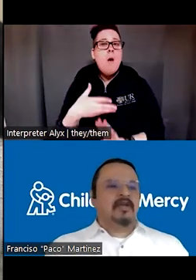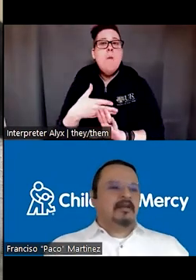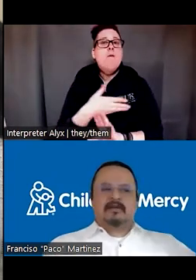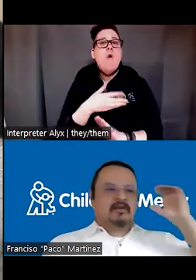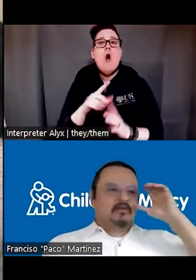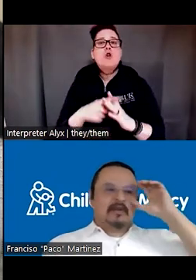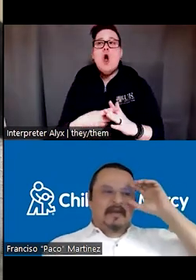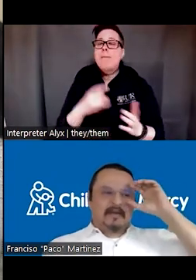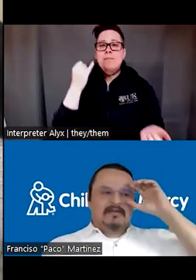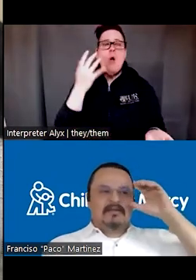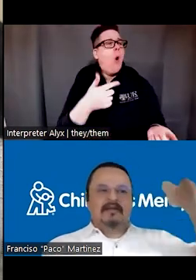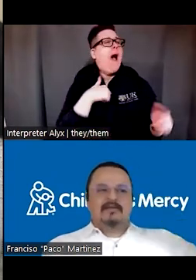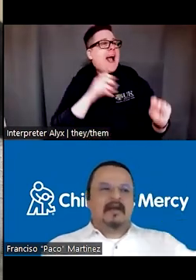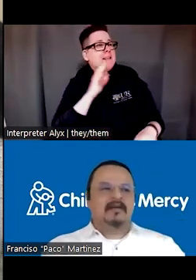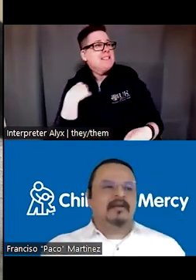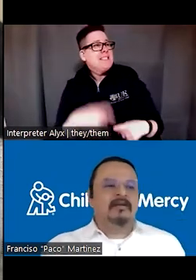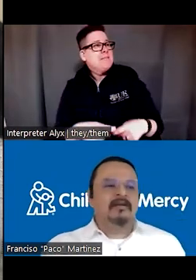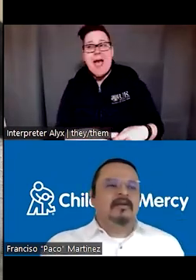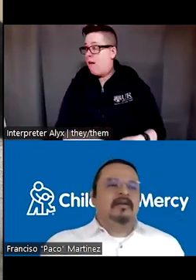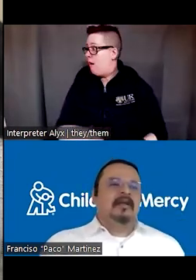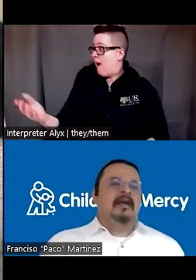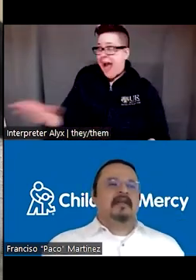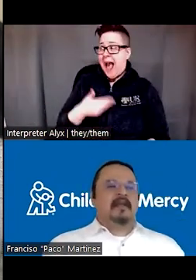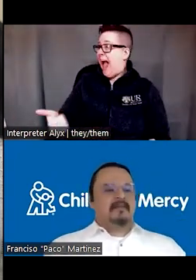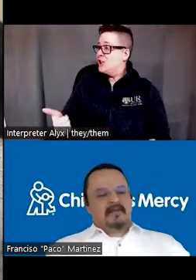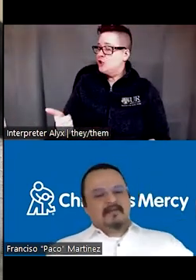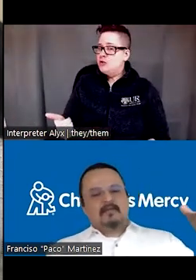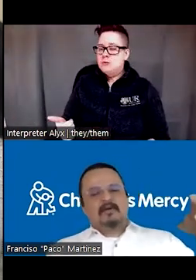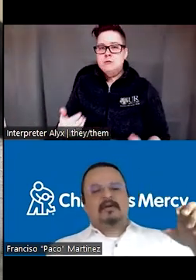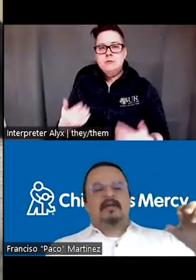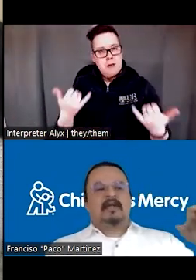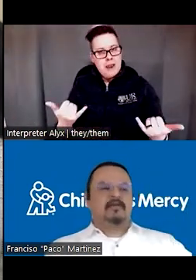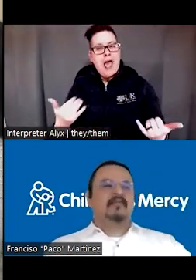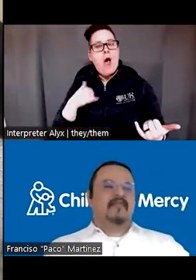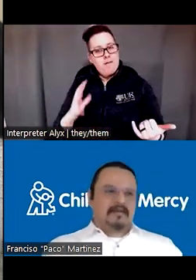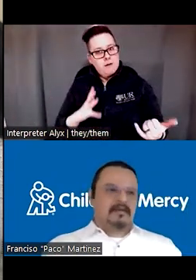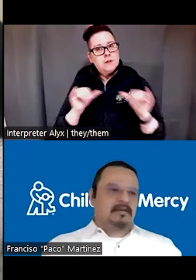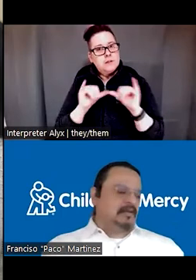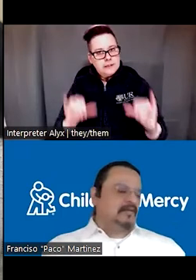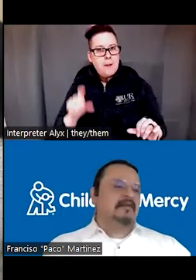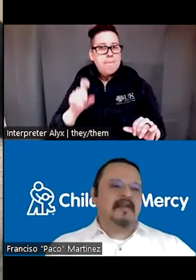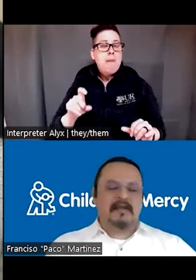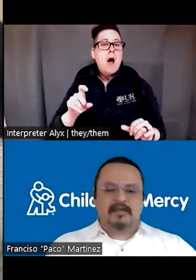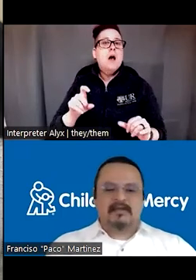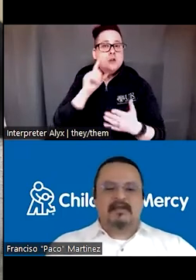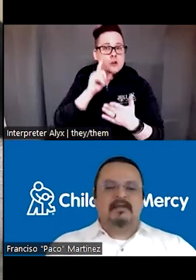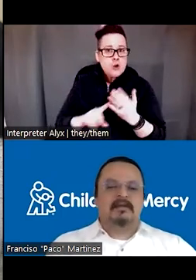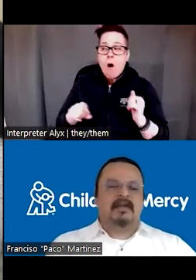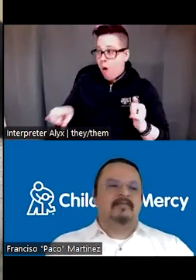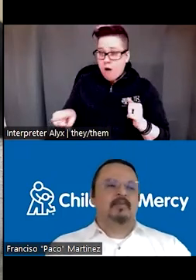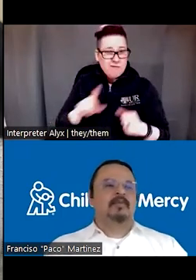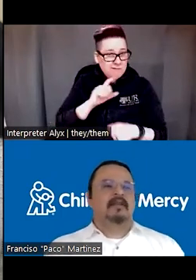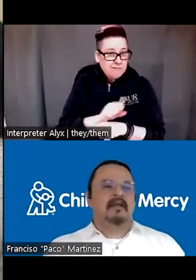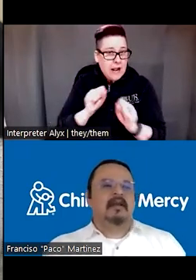if you say that you could speak Spanish, then they just hire you. And now they have a system where they have to vet these candidates and